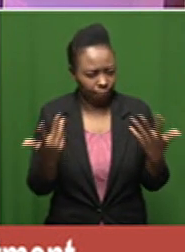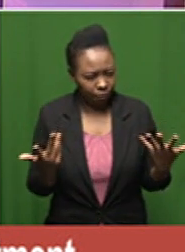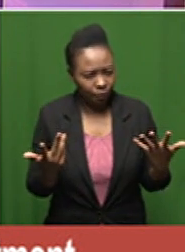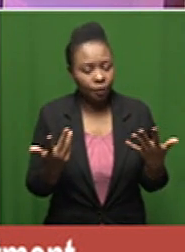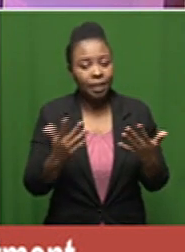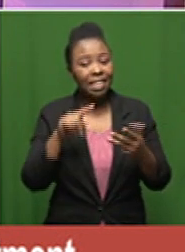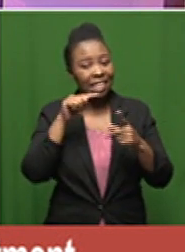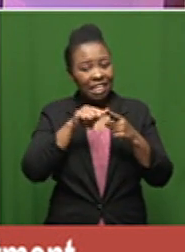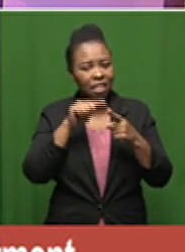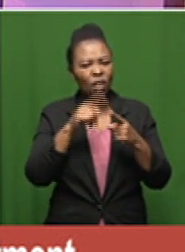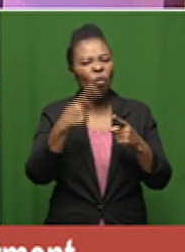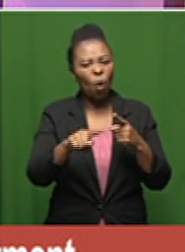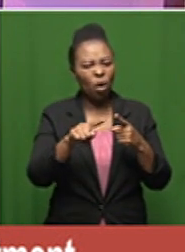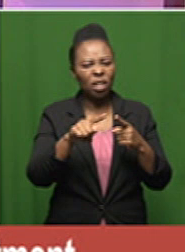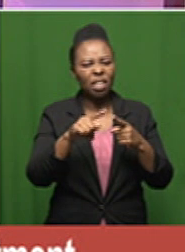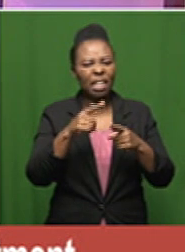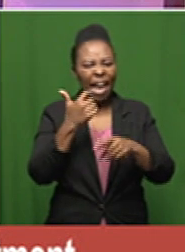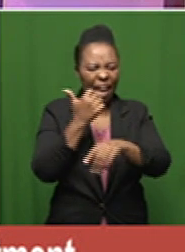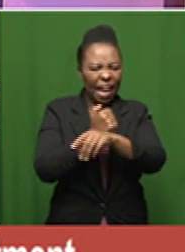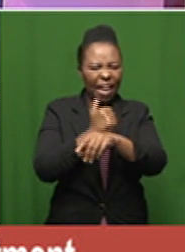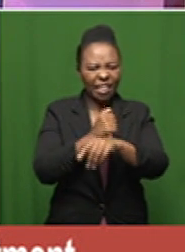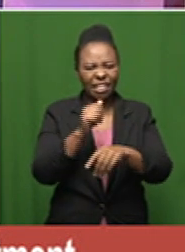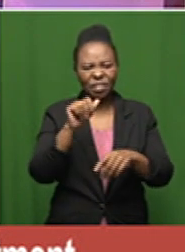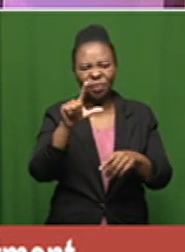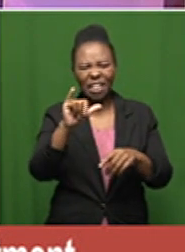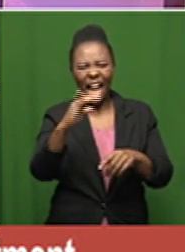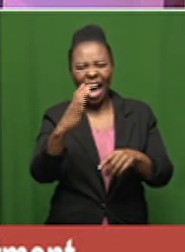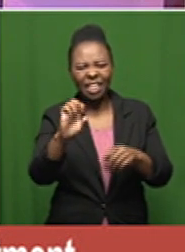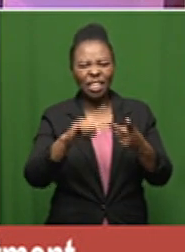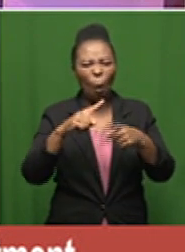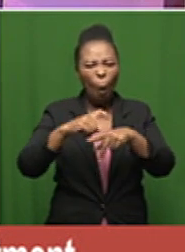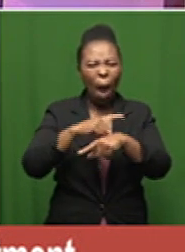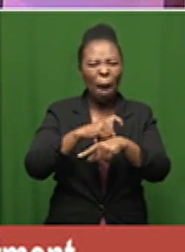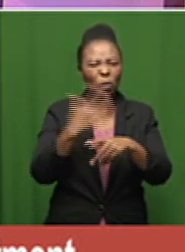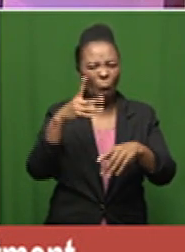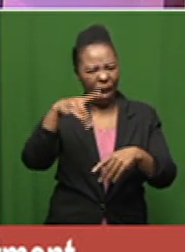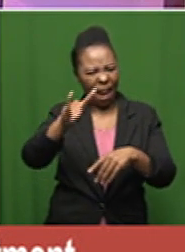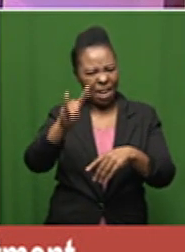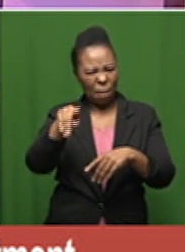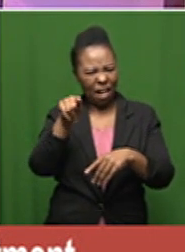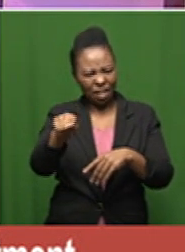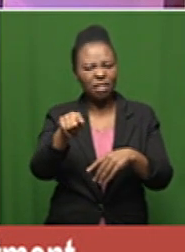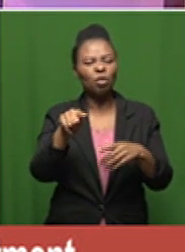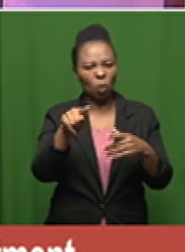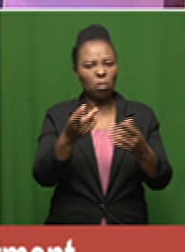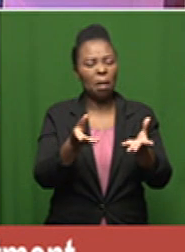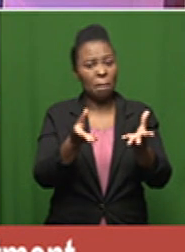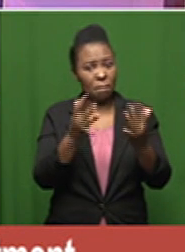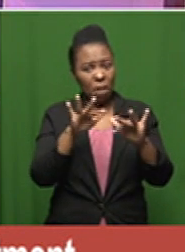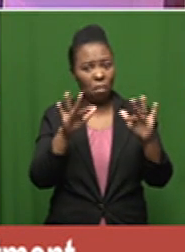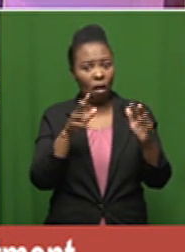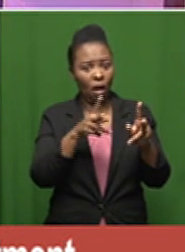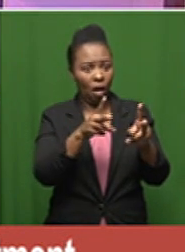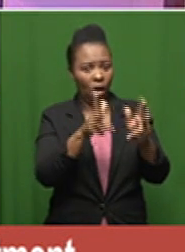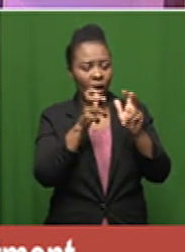paralyzing and killing parasites including lice and worms in livestock has been gaining some traction as a